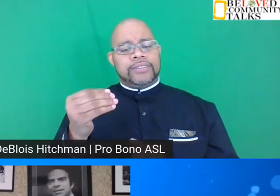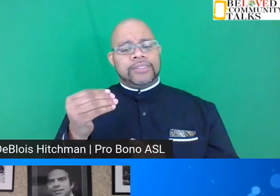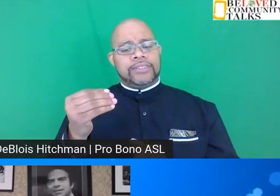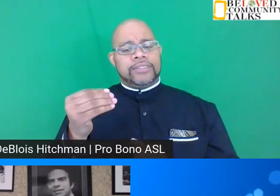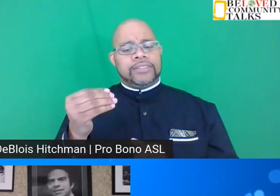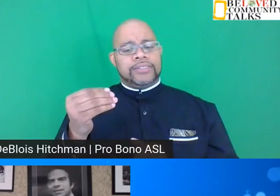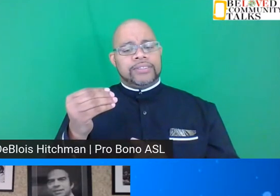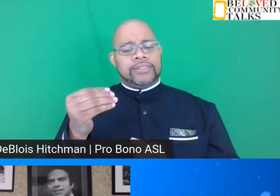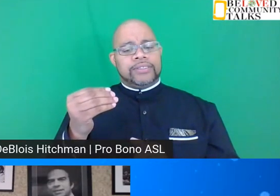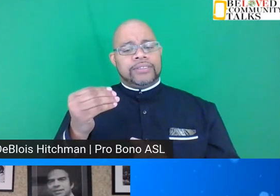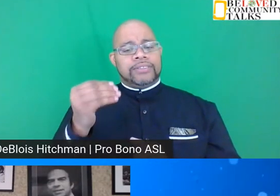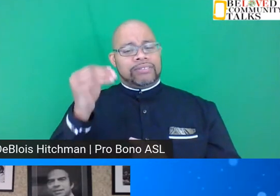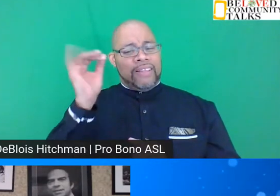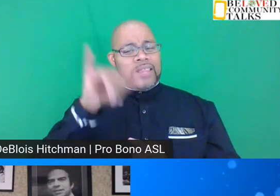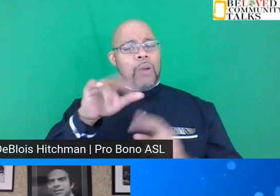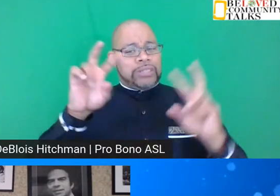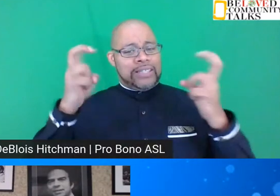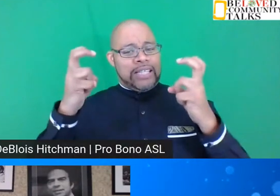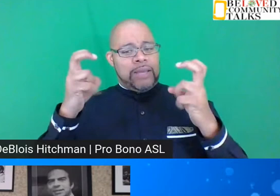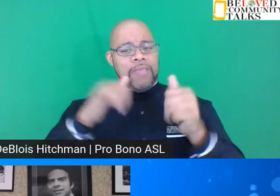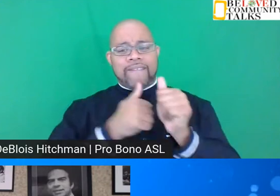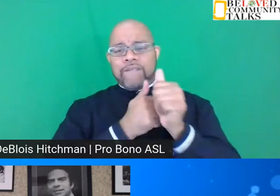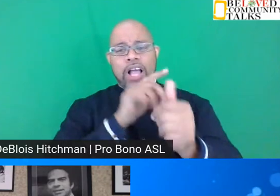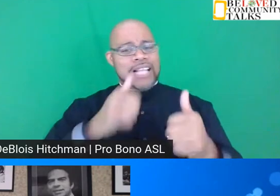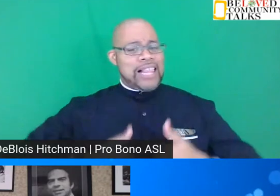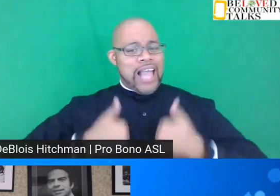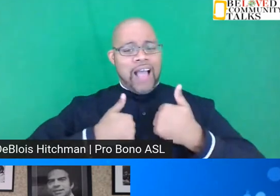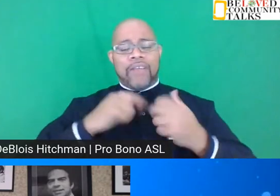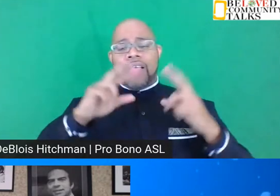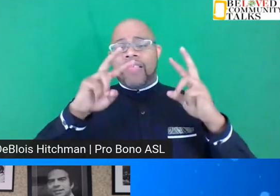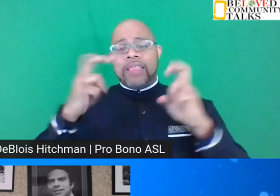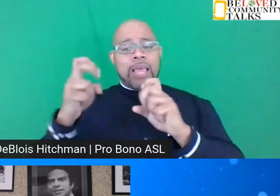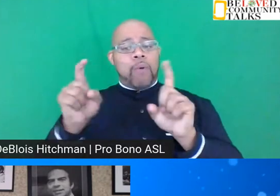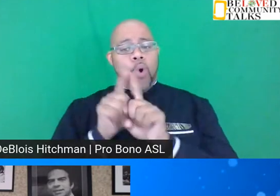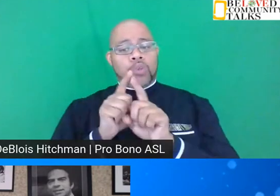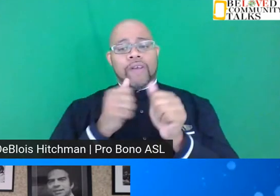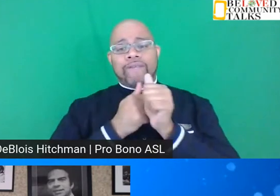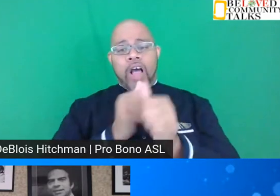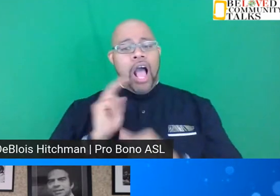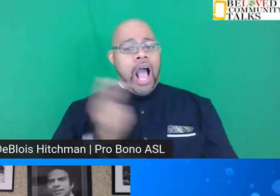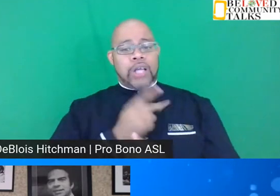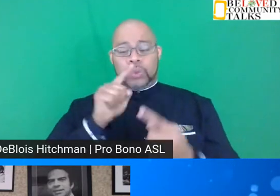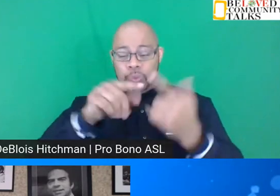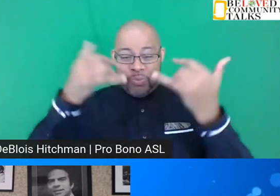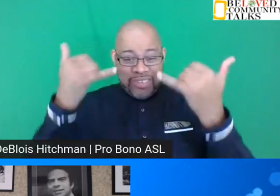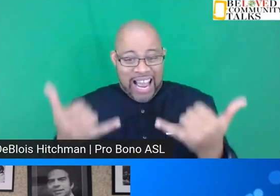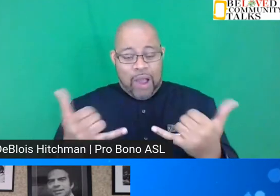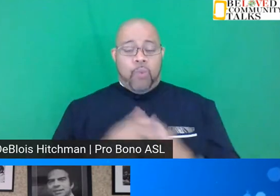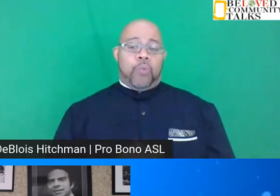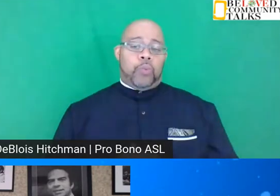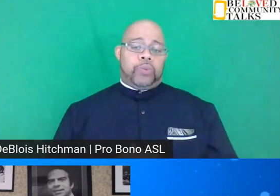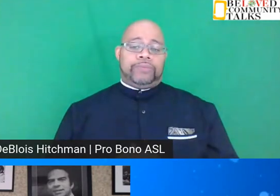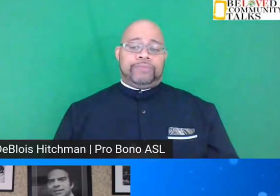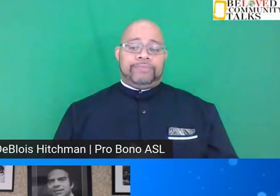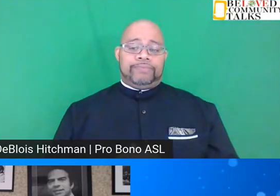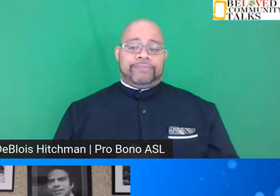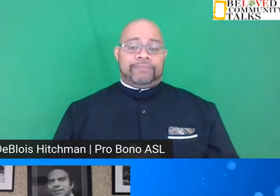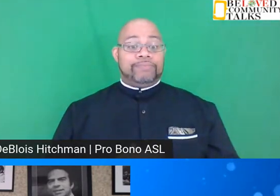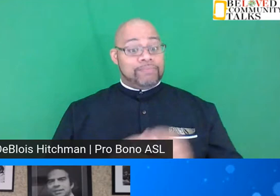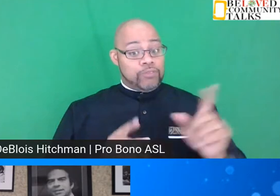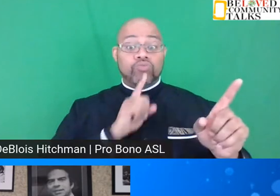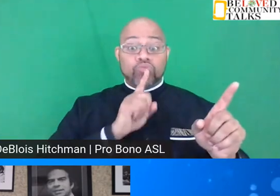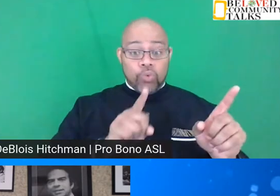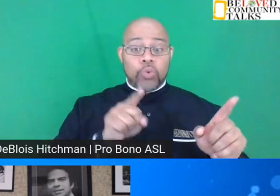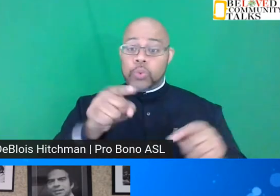And that was the theme that followed his life. And it was the theme that follows us to this day. It is.